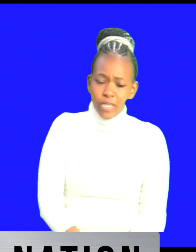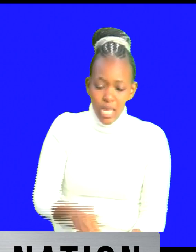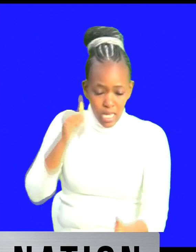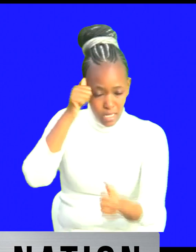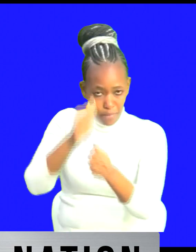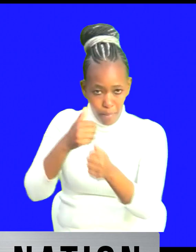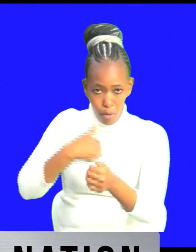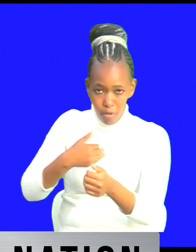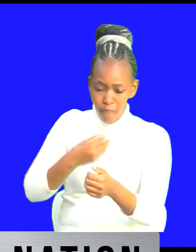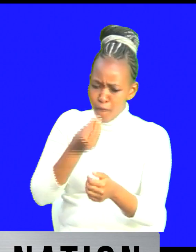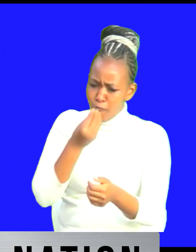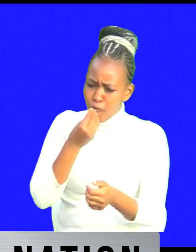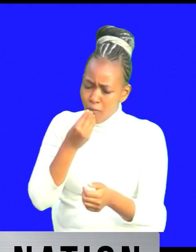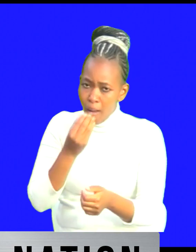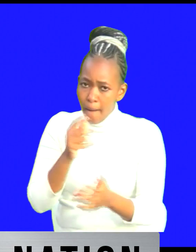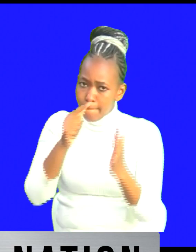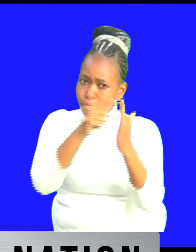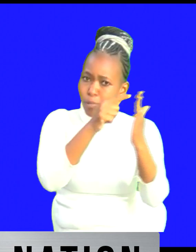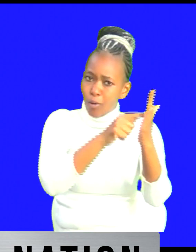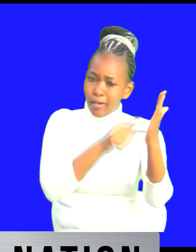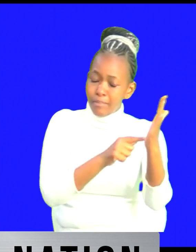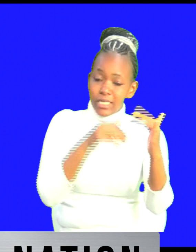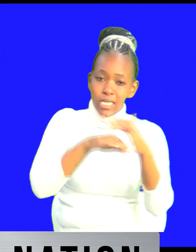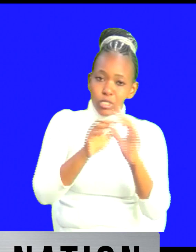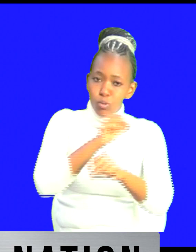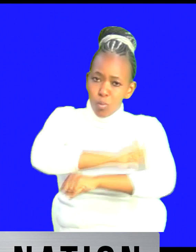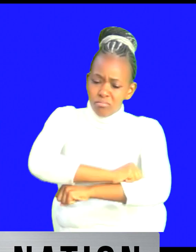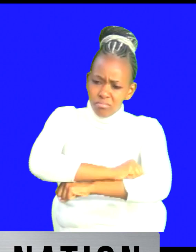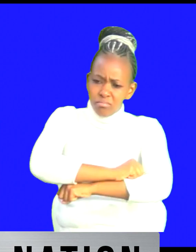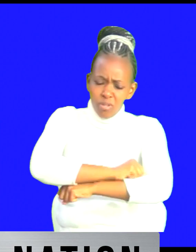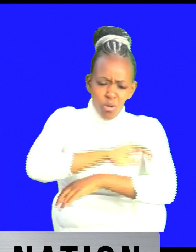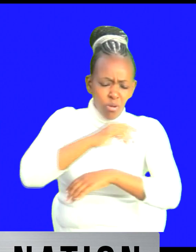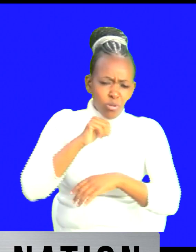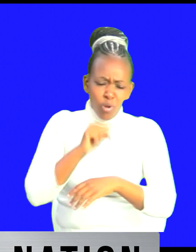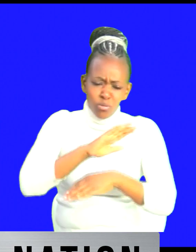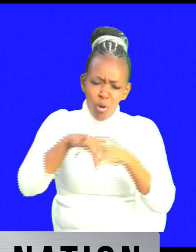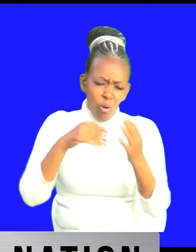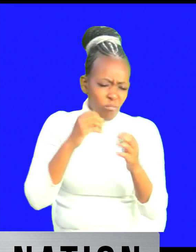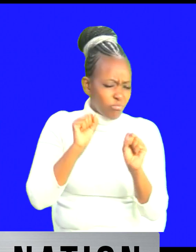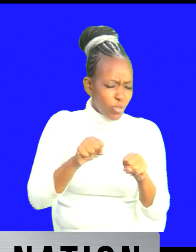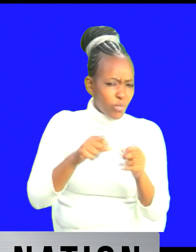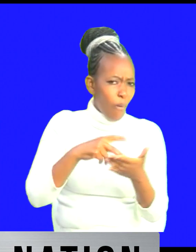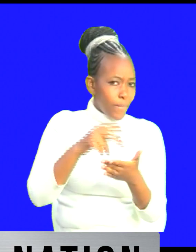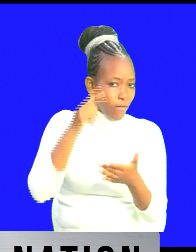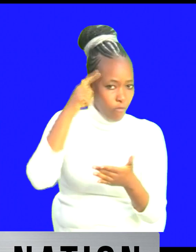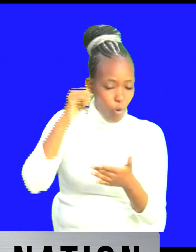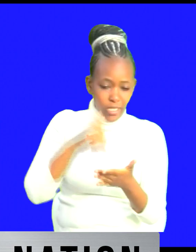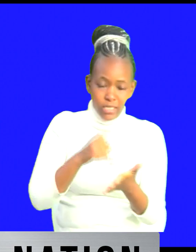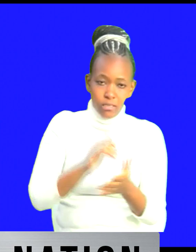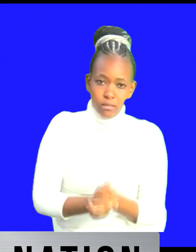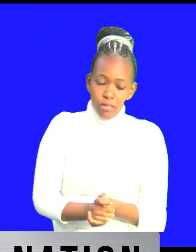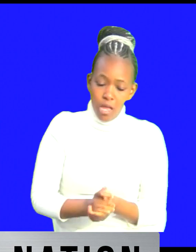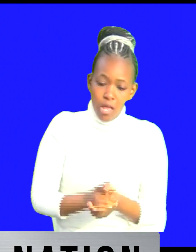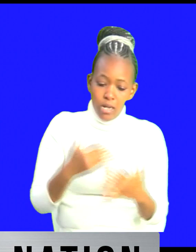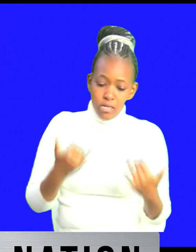that we still have feeding programs in schools of which also not everybody affords it but now here is where the governor